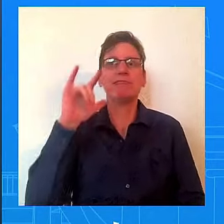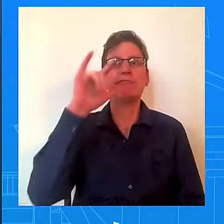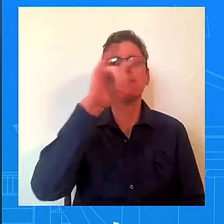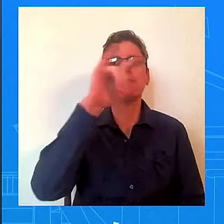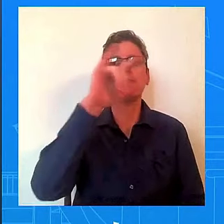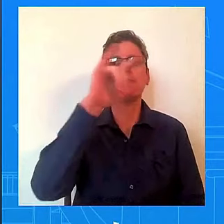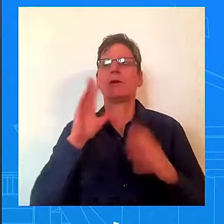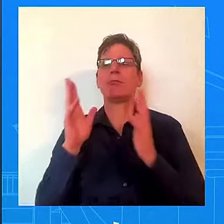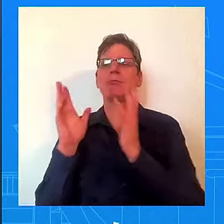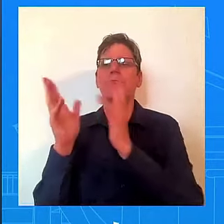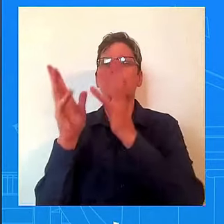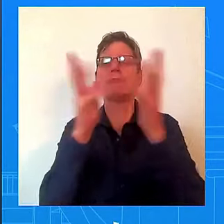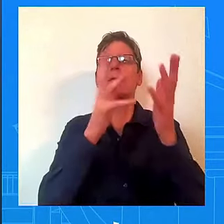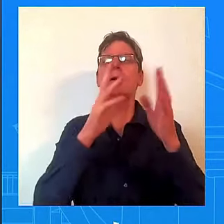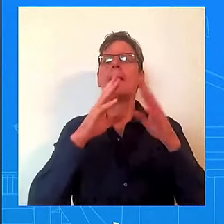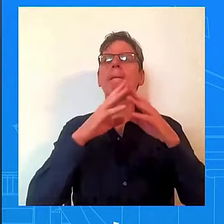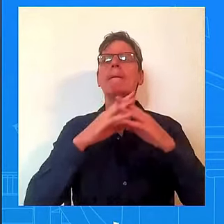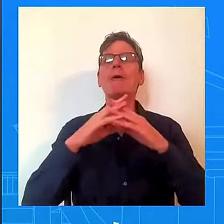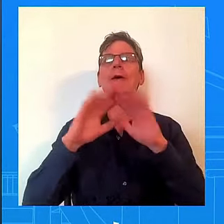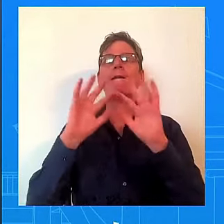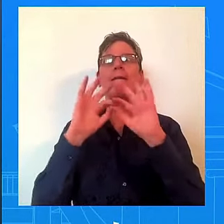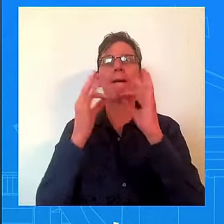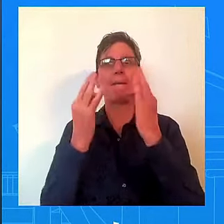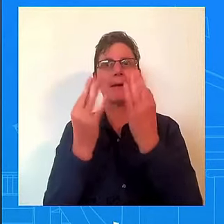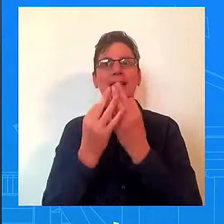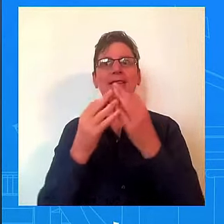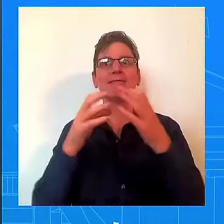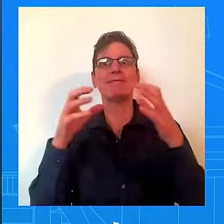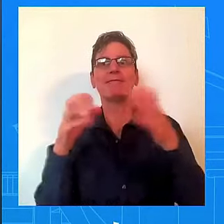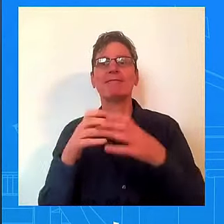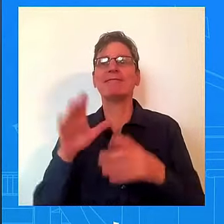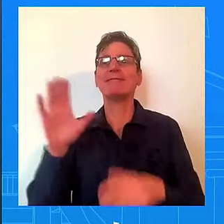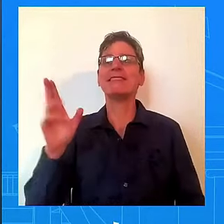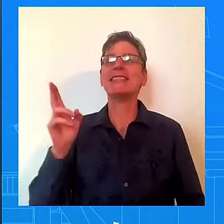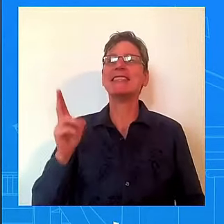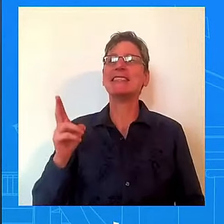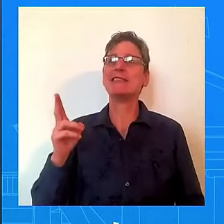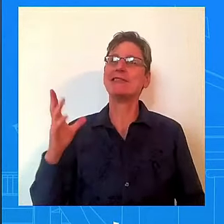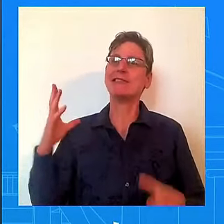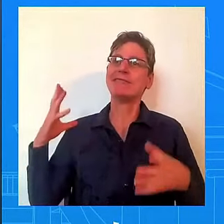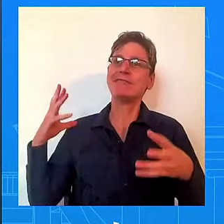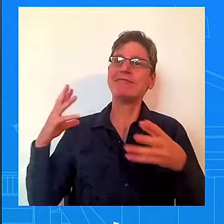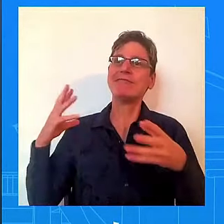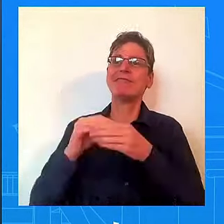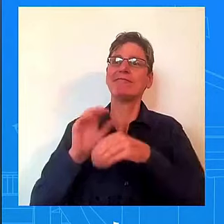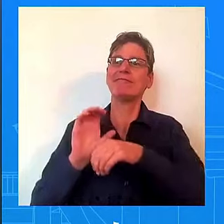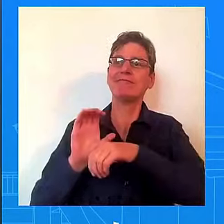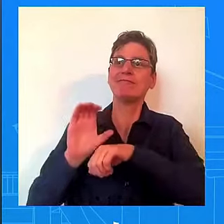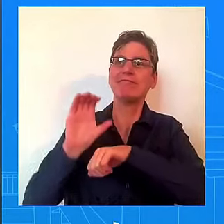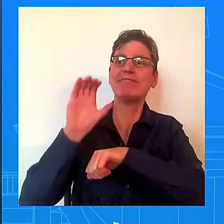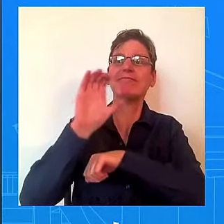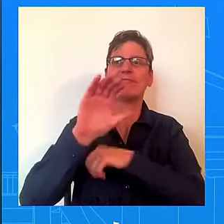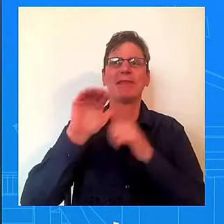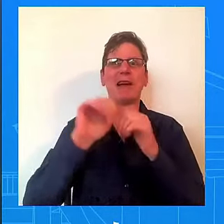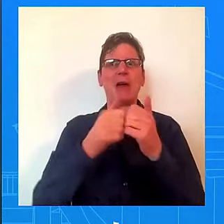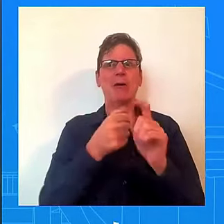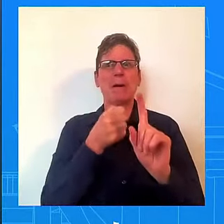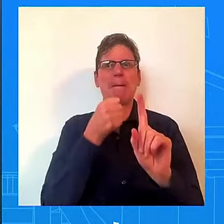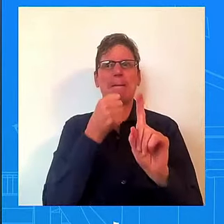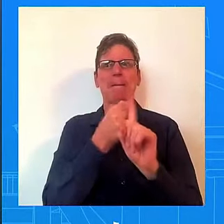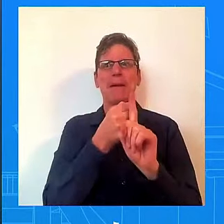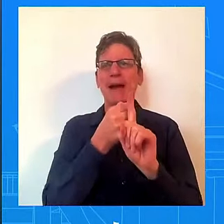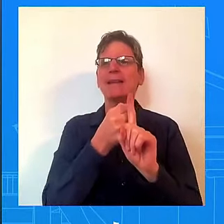historic investments of the Biden-Harris administration. He'll also hear from mayors, local elected officials, community leaders, and others